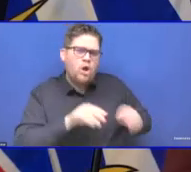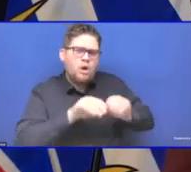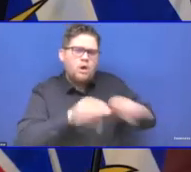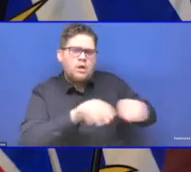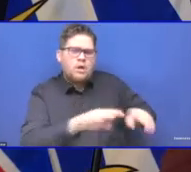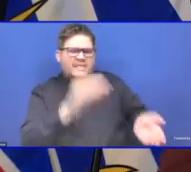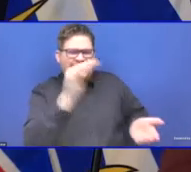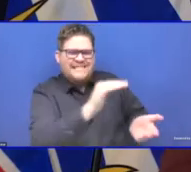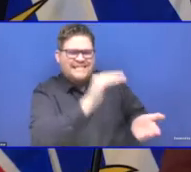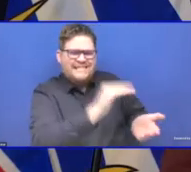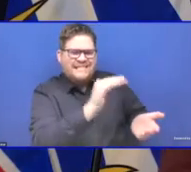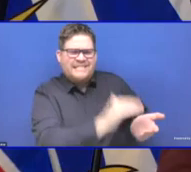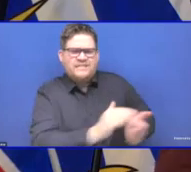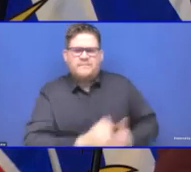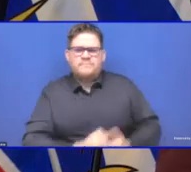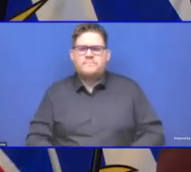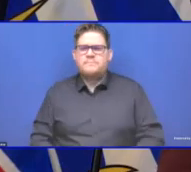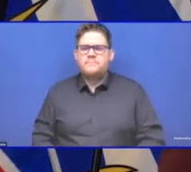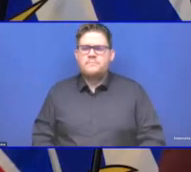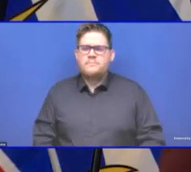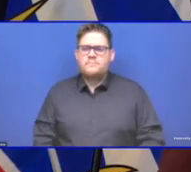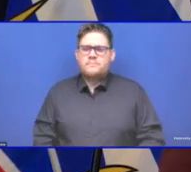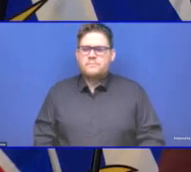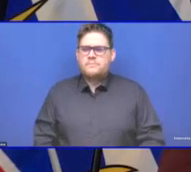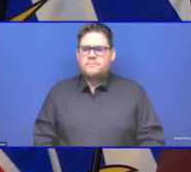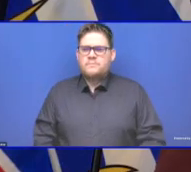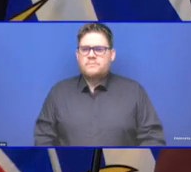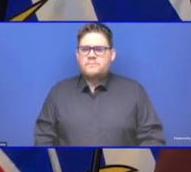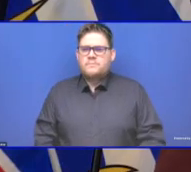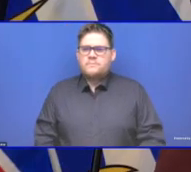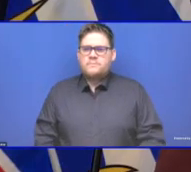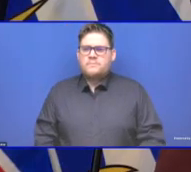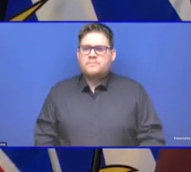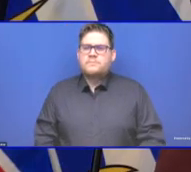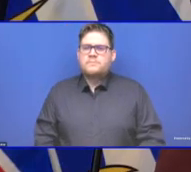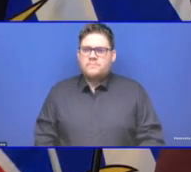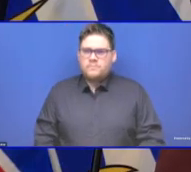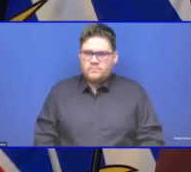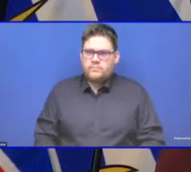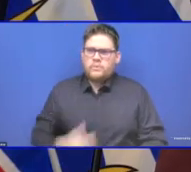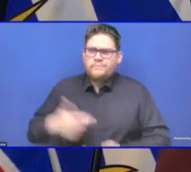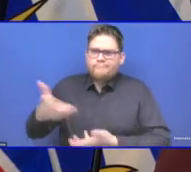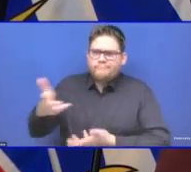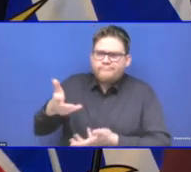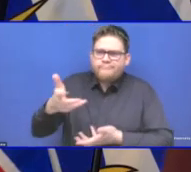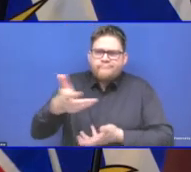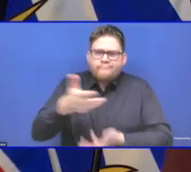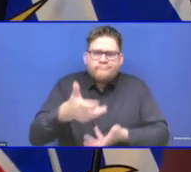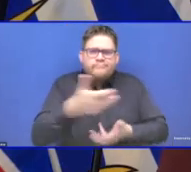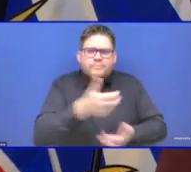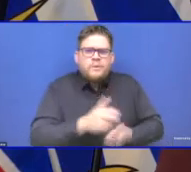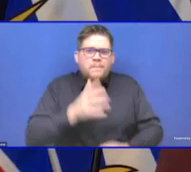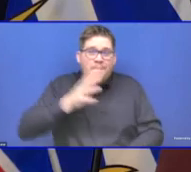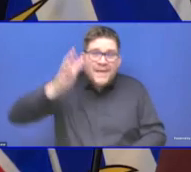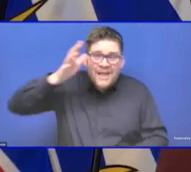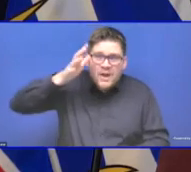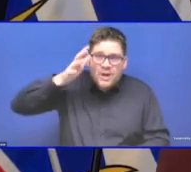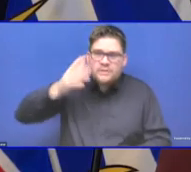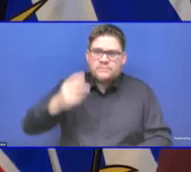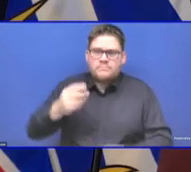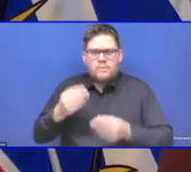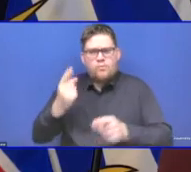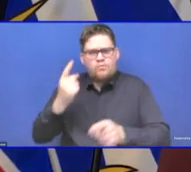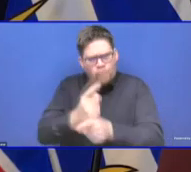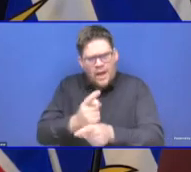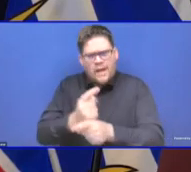information and, and what types of settings are important for them in terms of younger children being immunized. But we still need to address the,